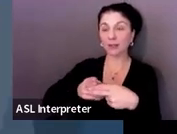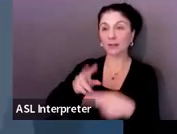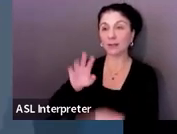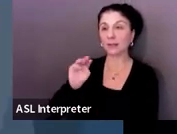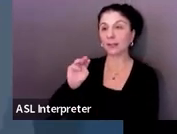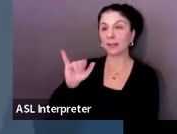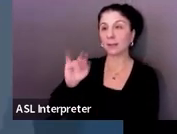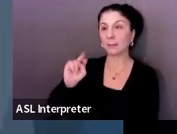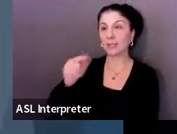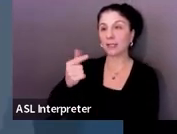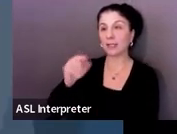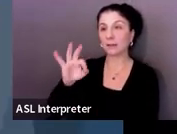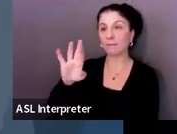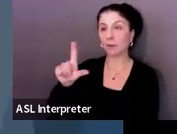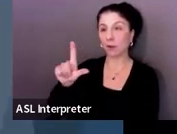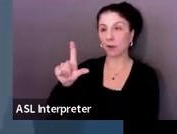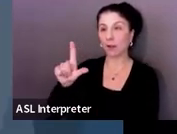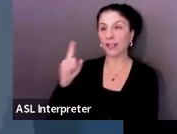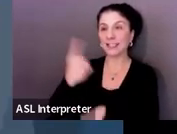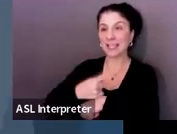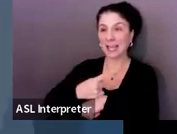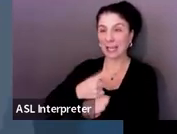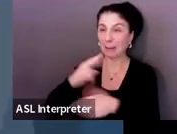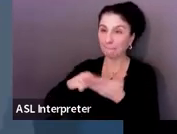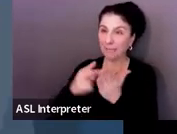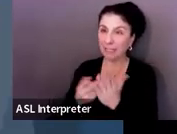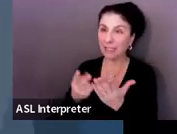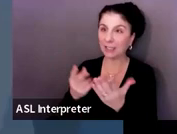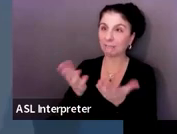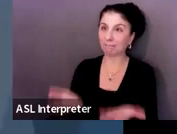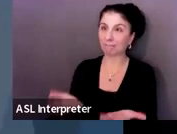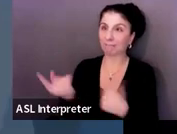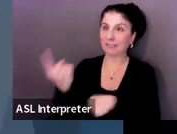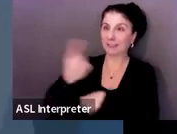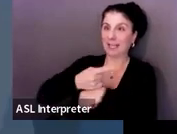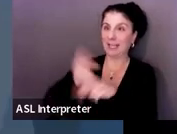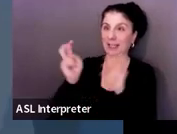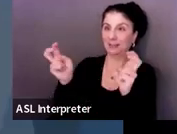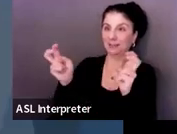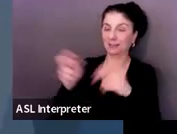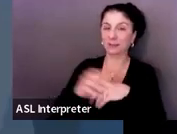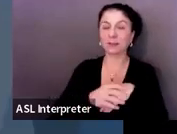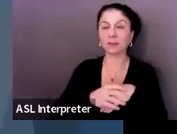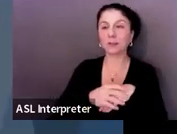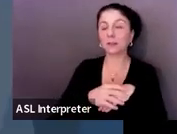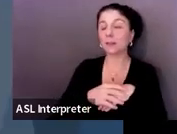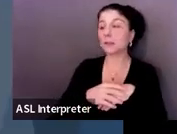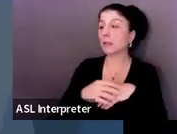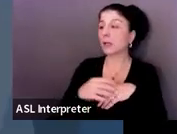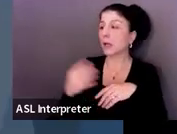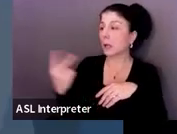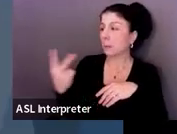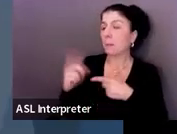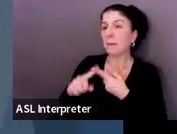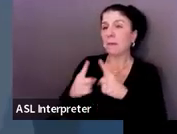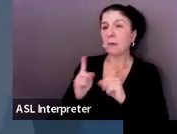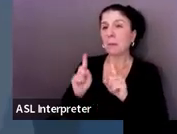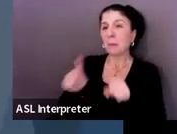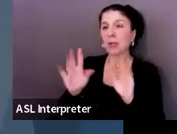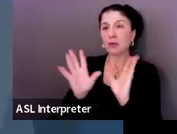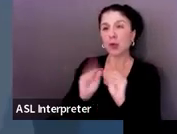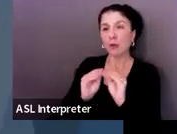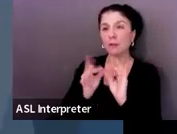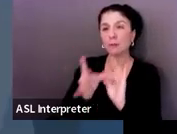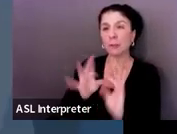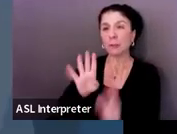Several years ago, another team member and I went to a conference and they really it was it was all around B13 and transition